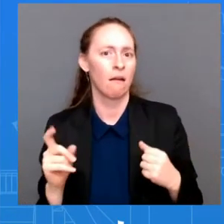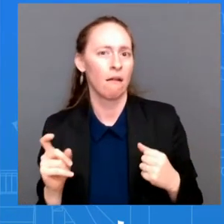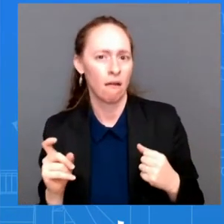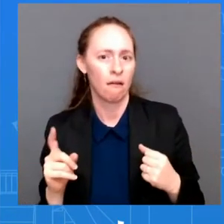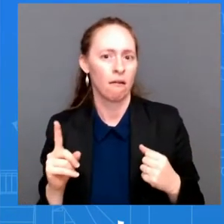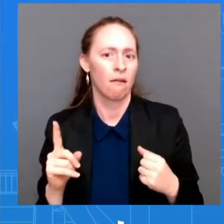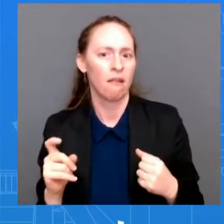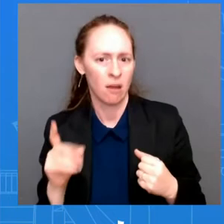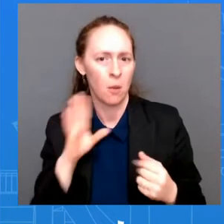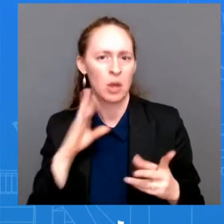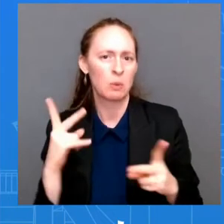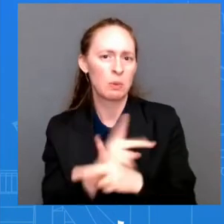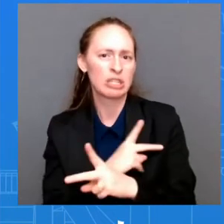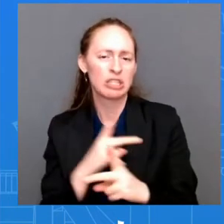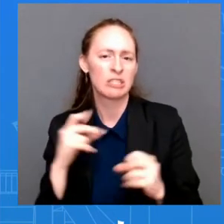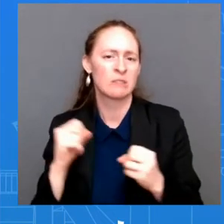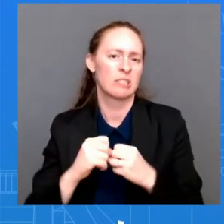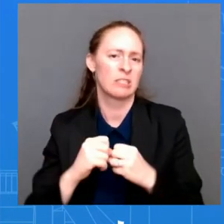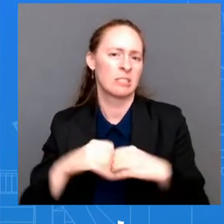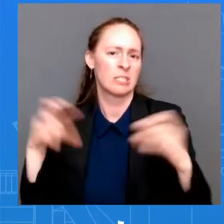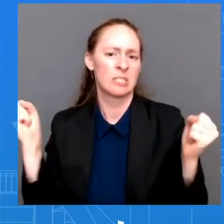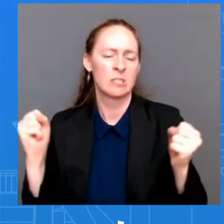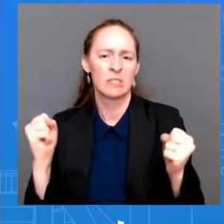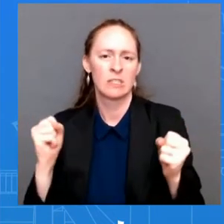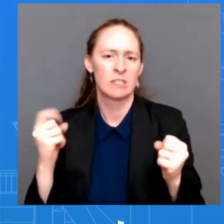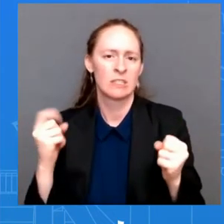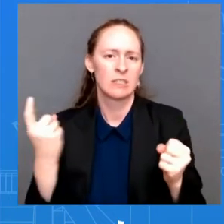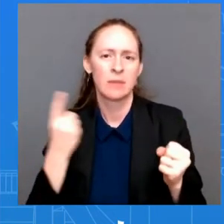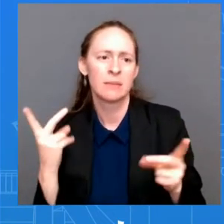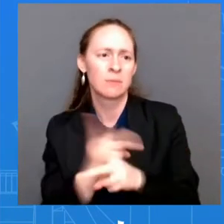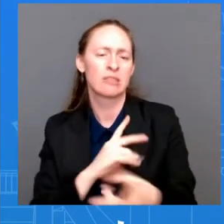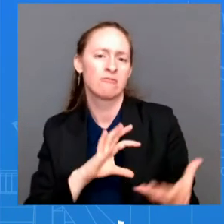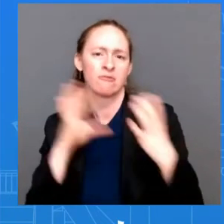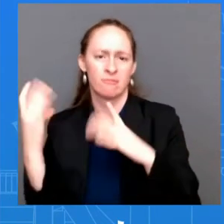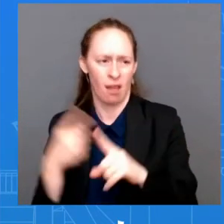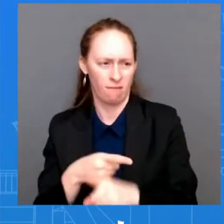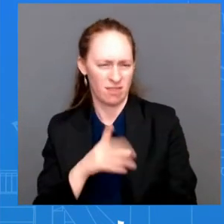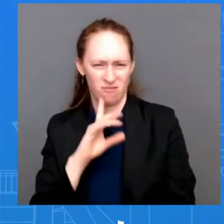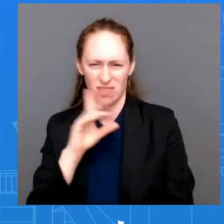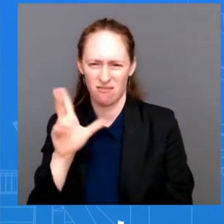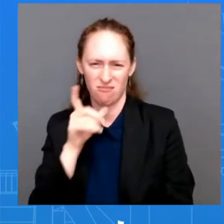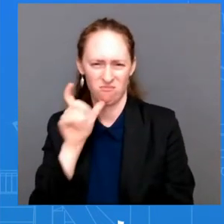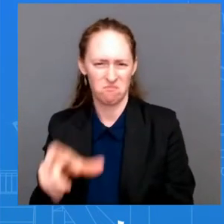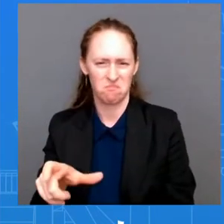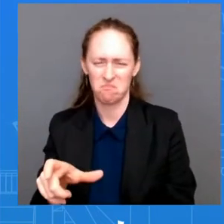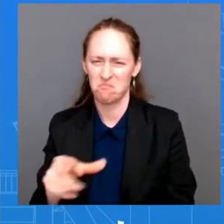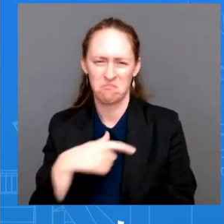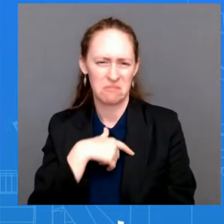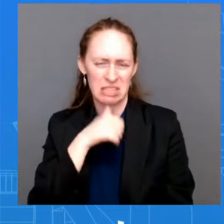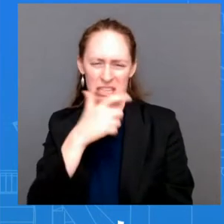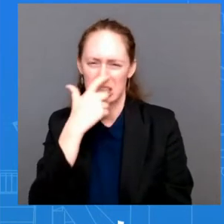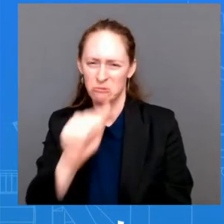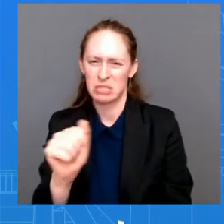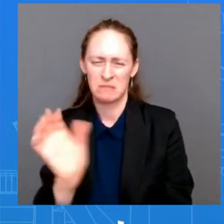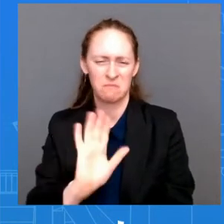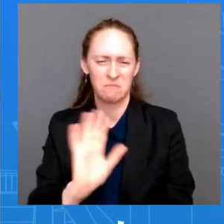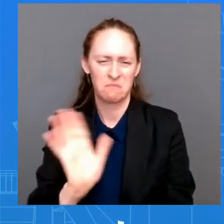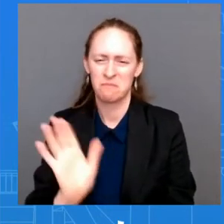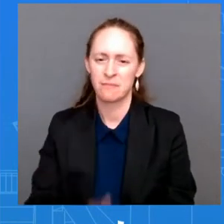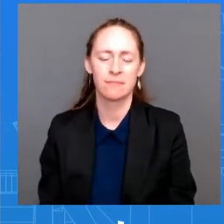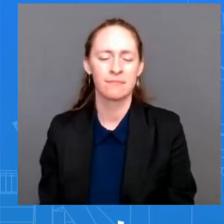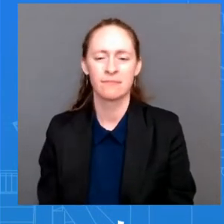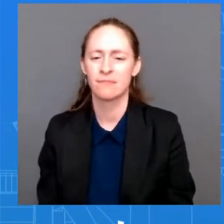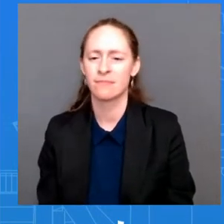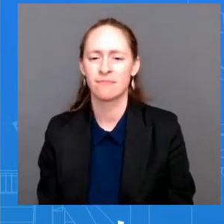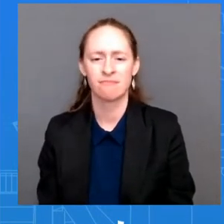or conflict. We certainly aren't have no interest in that. And there's no justification to use a